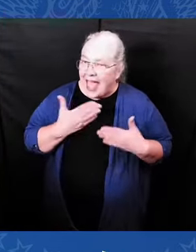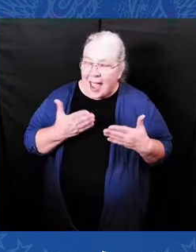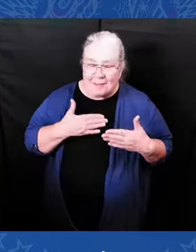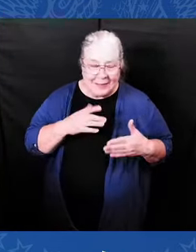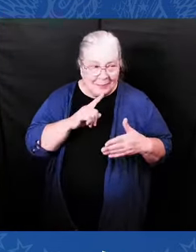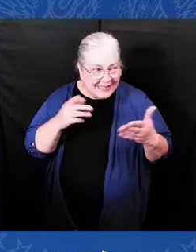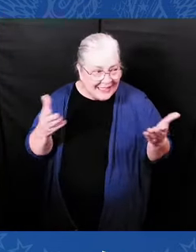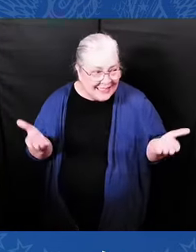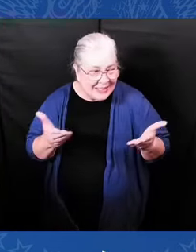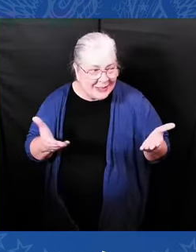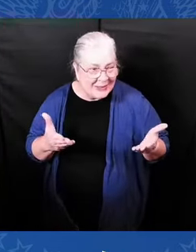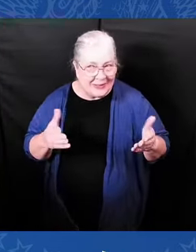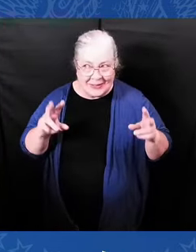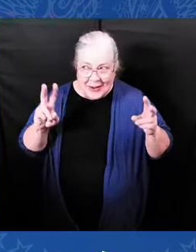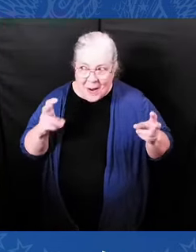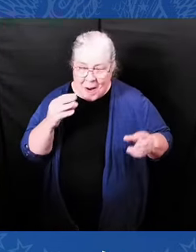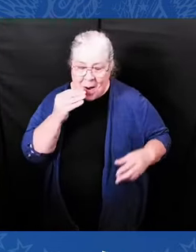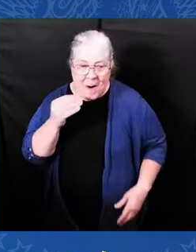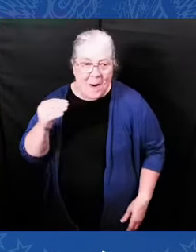Hello CBC.